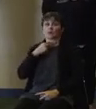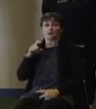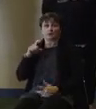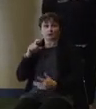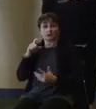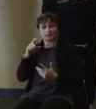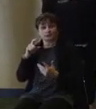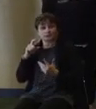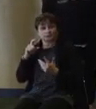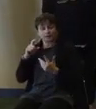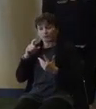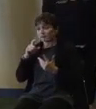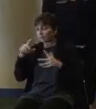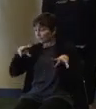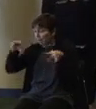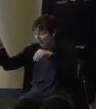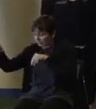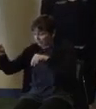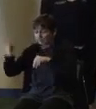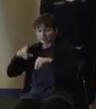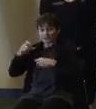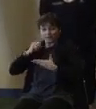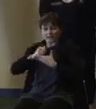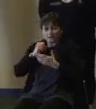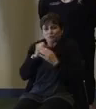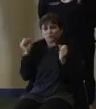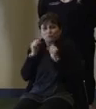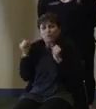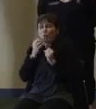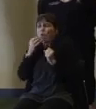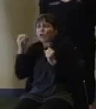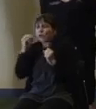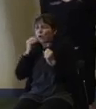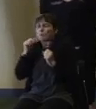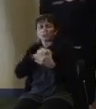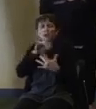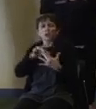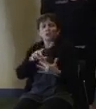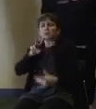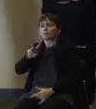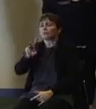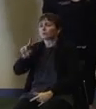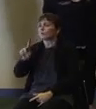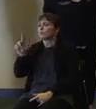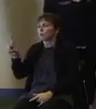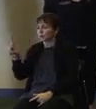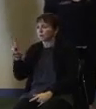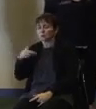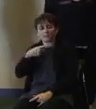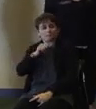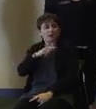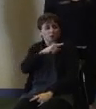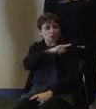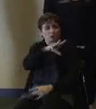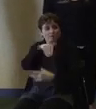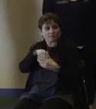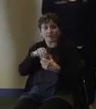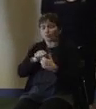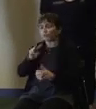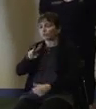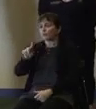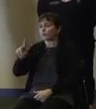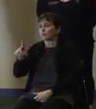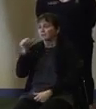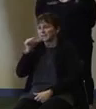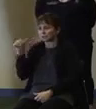warming center to where you live. And I know you spent a lot of time with the 211 team yesterday, so thank you for that. Joe, thank you for everything. Hats